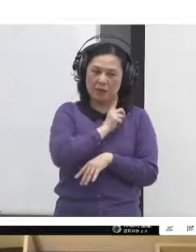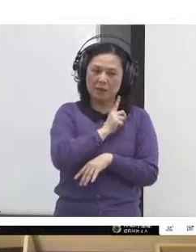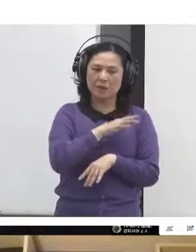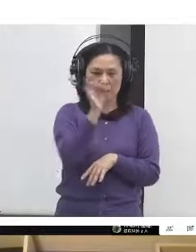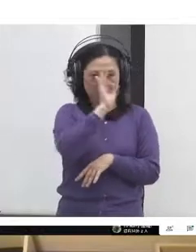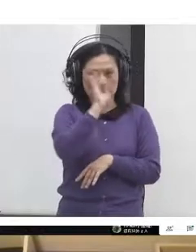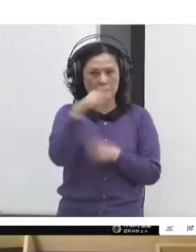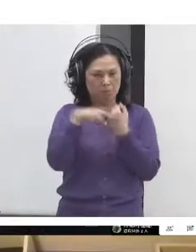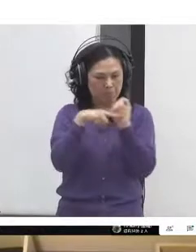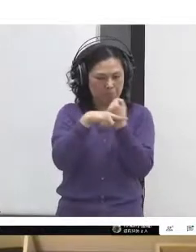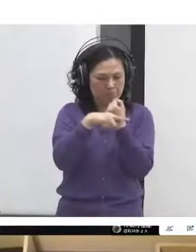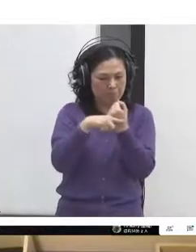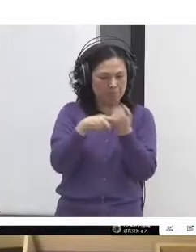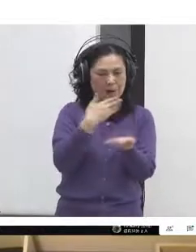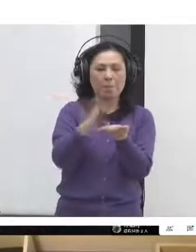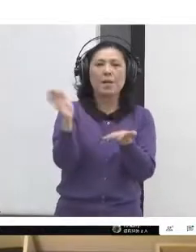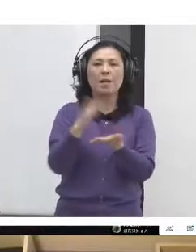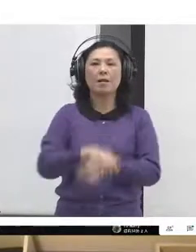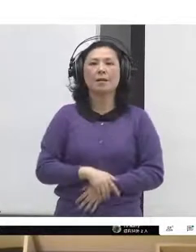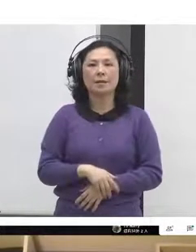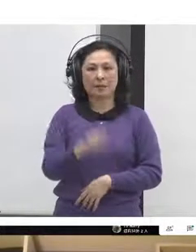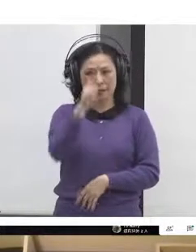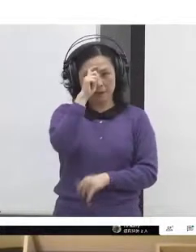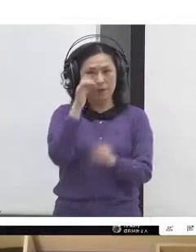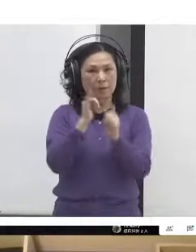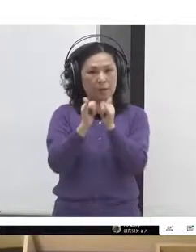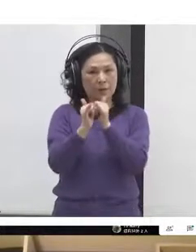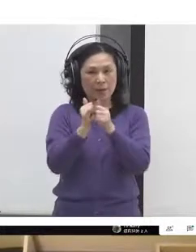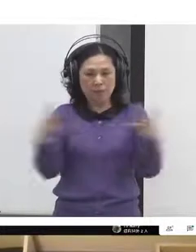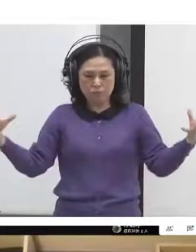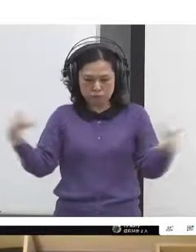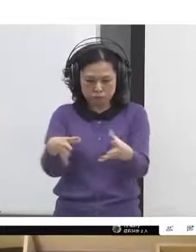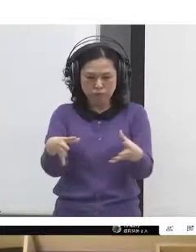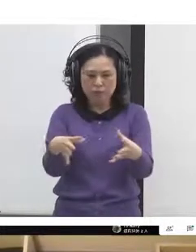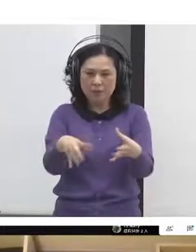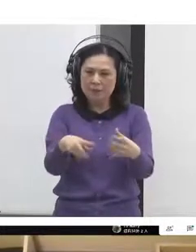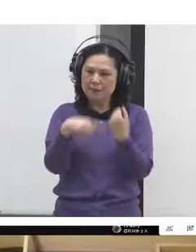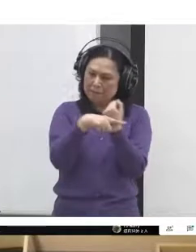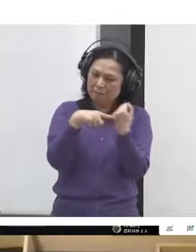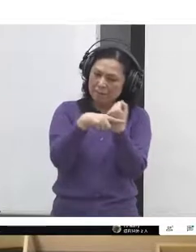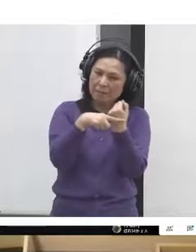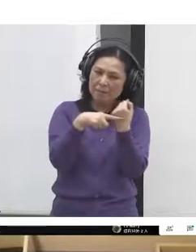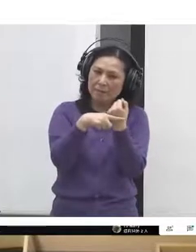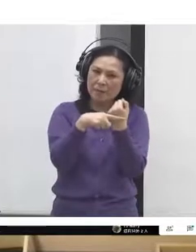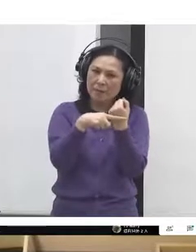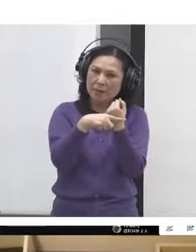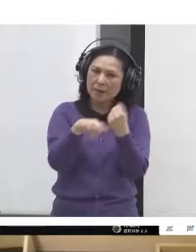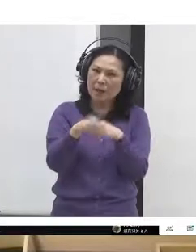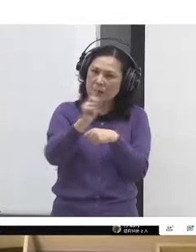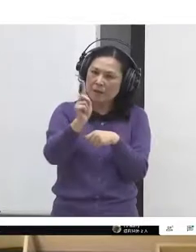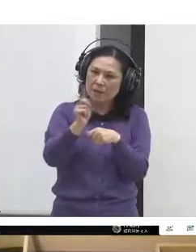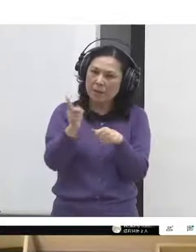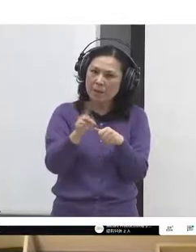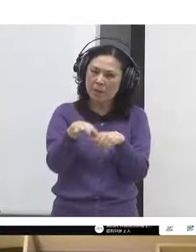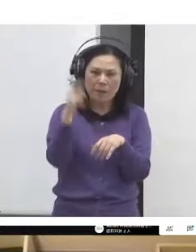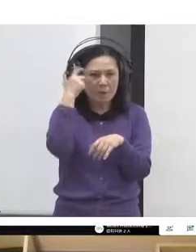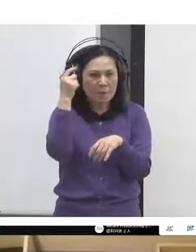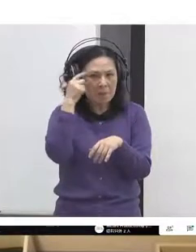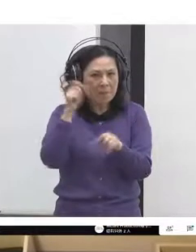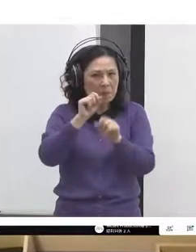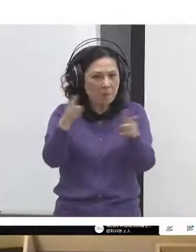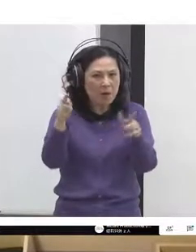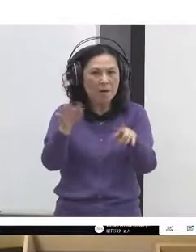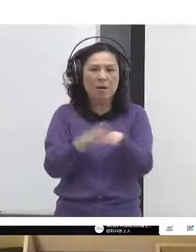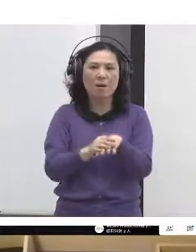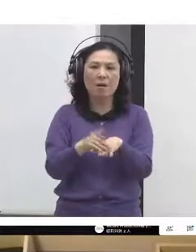and discuss and find out what the different perspectives are and come to a wise decision are trying to do that. Next slide,